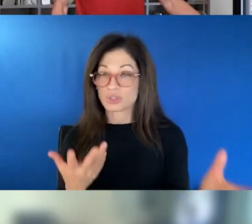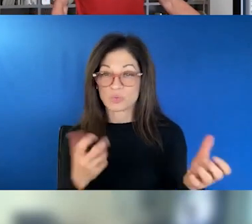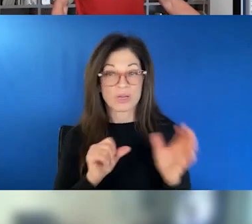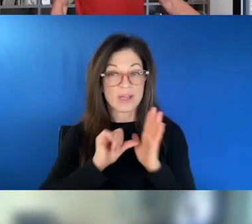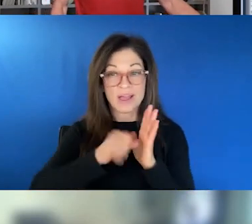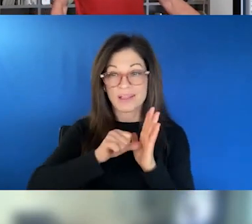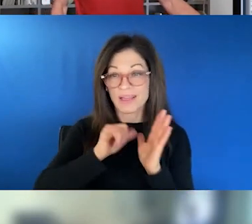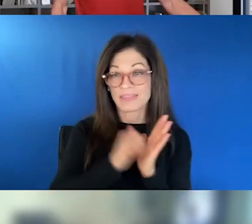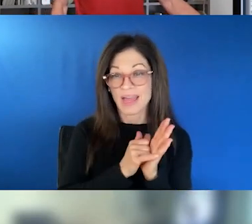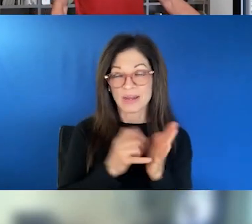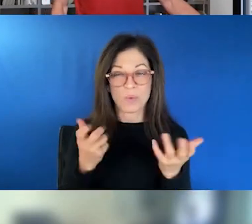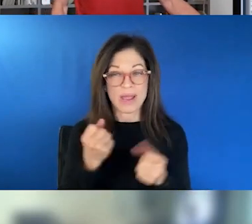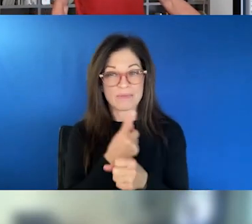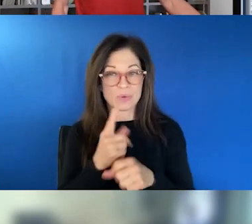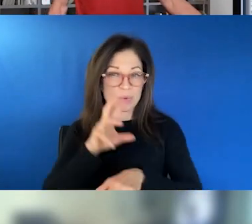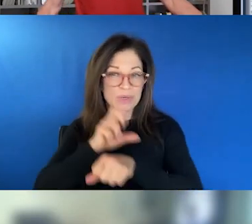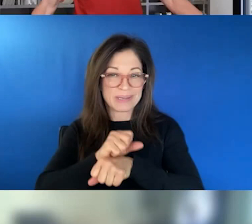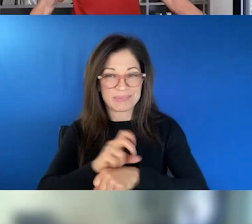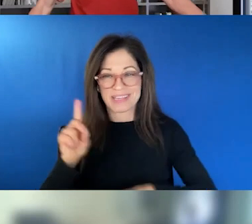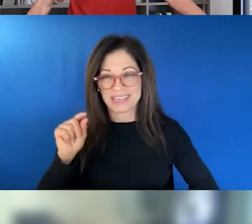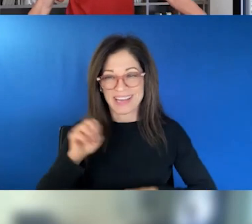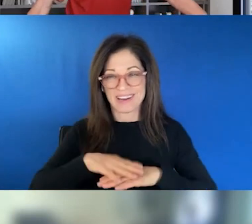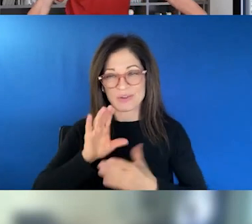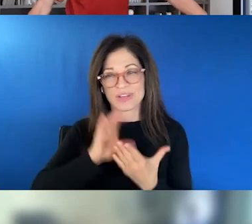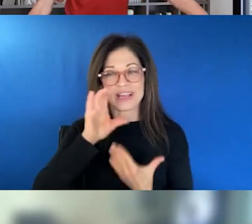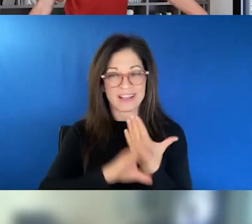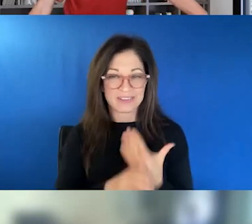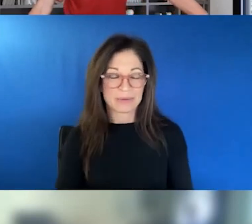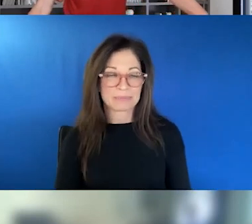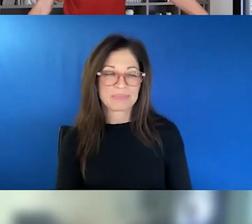the, the dates on their calendar. Thank you.